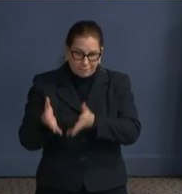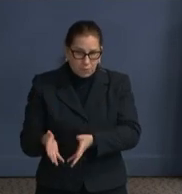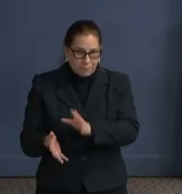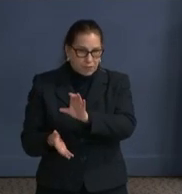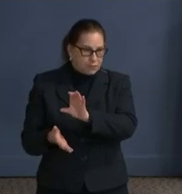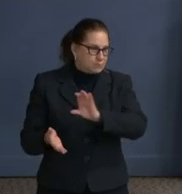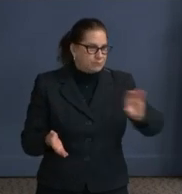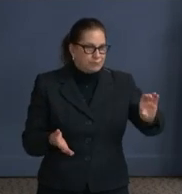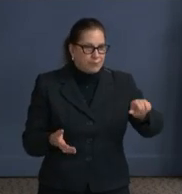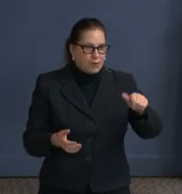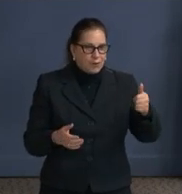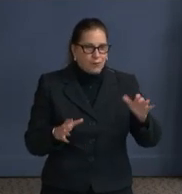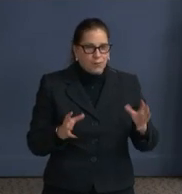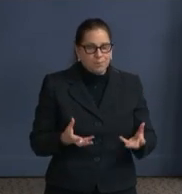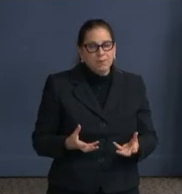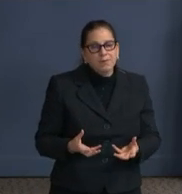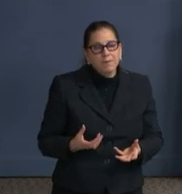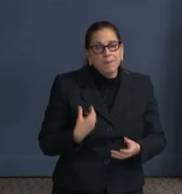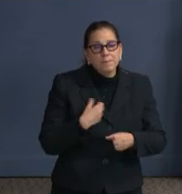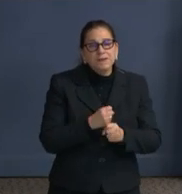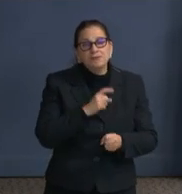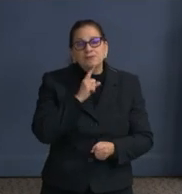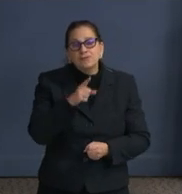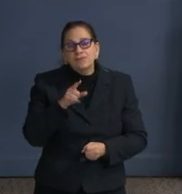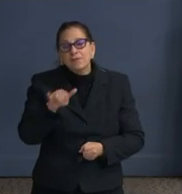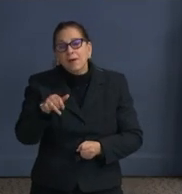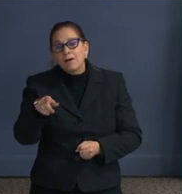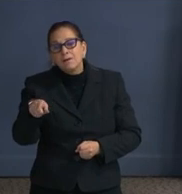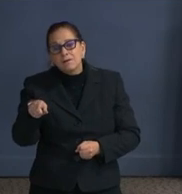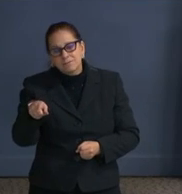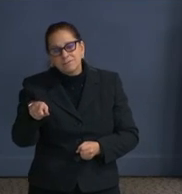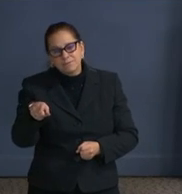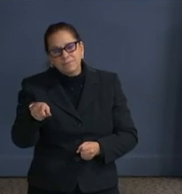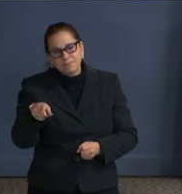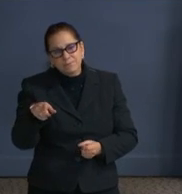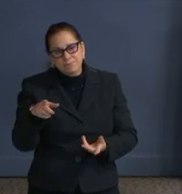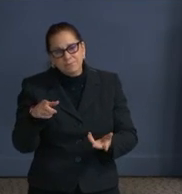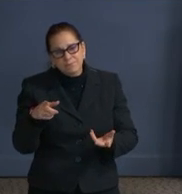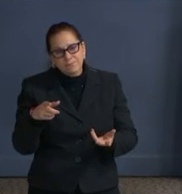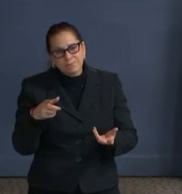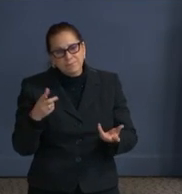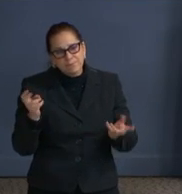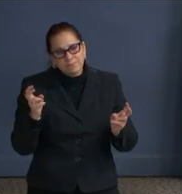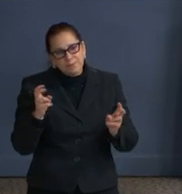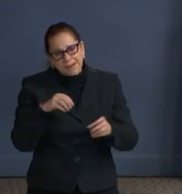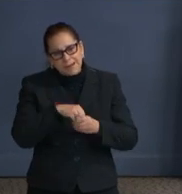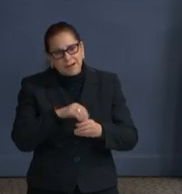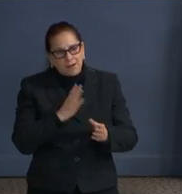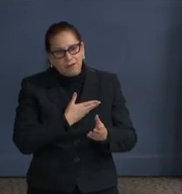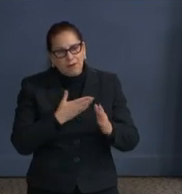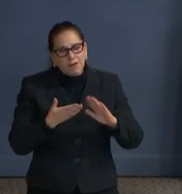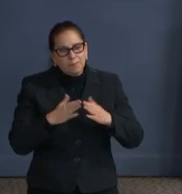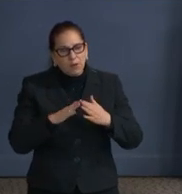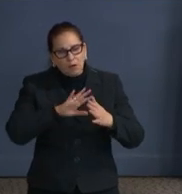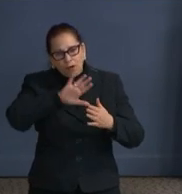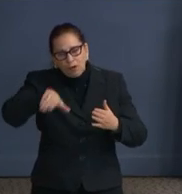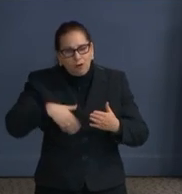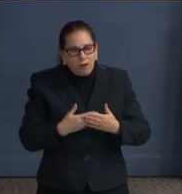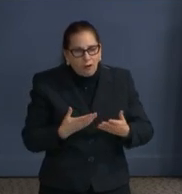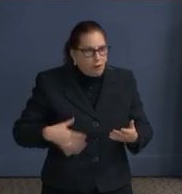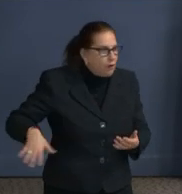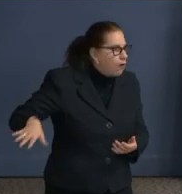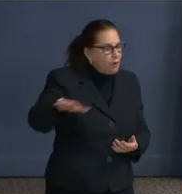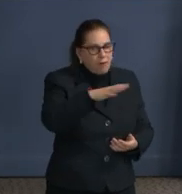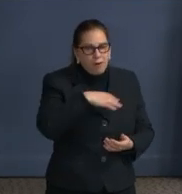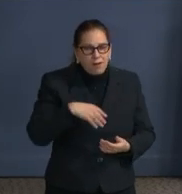hold true in those environments. And they look like our community overall, right? They reflect who the makeup is of our community overall.